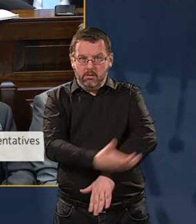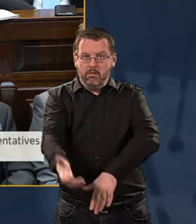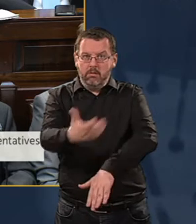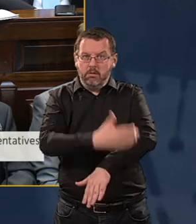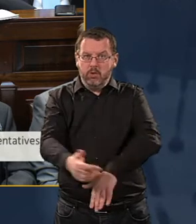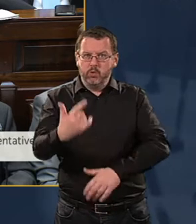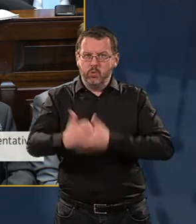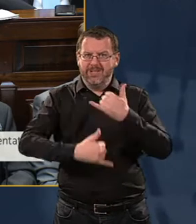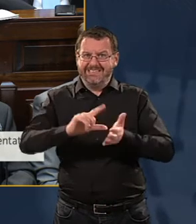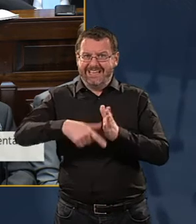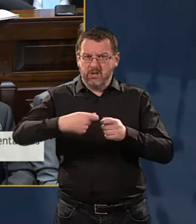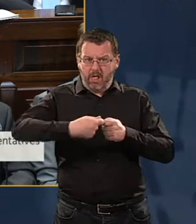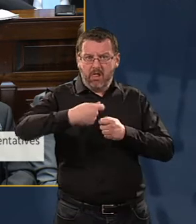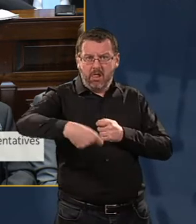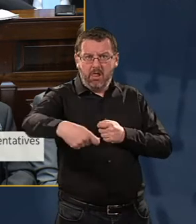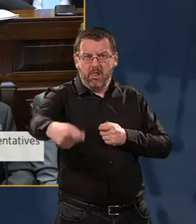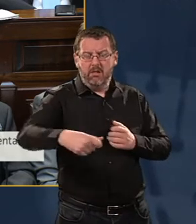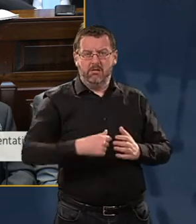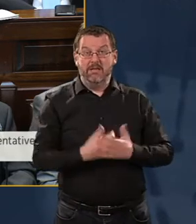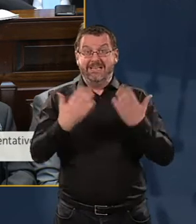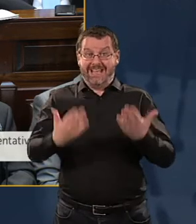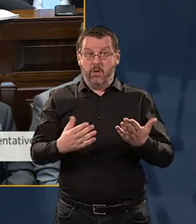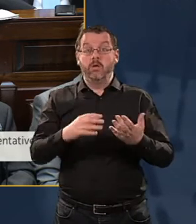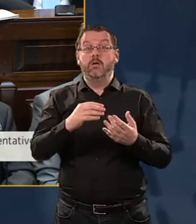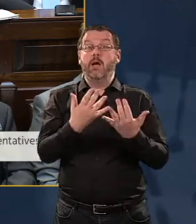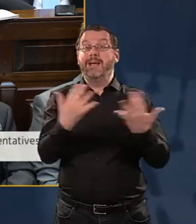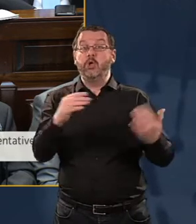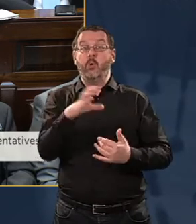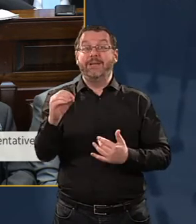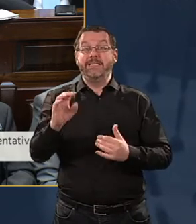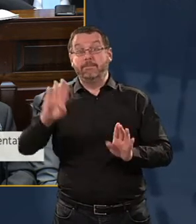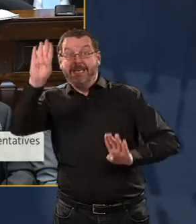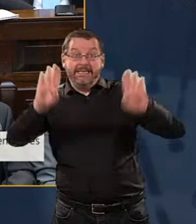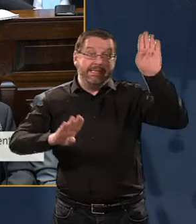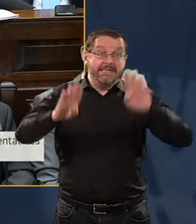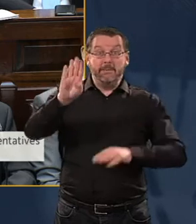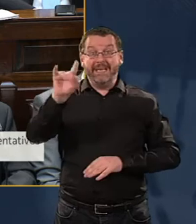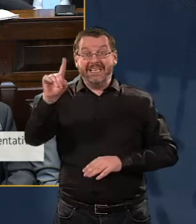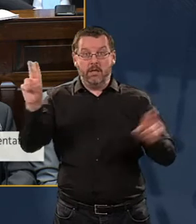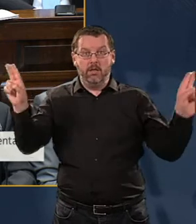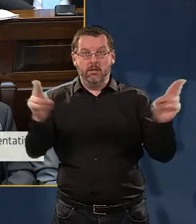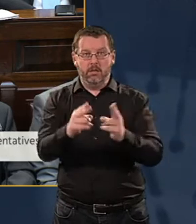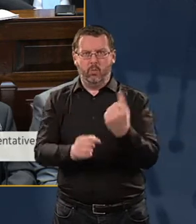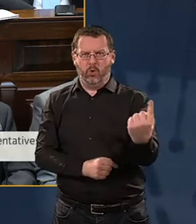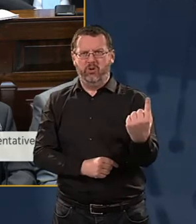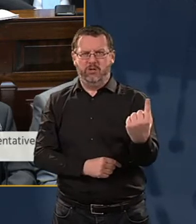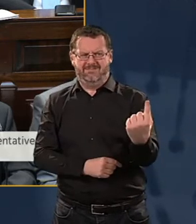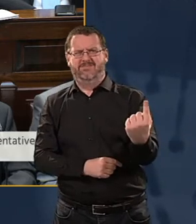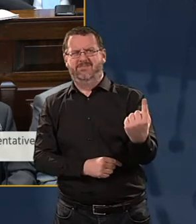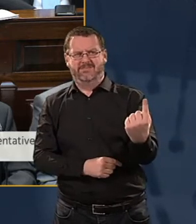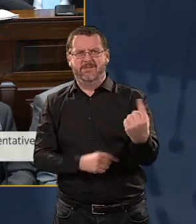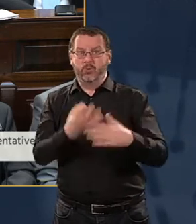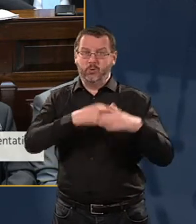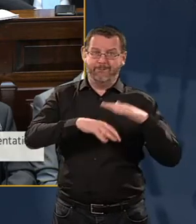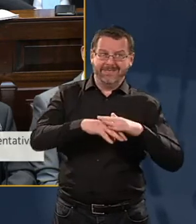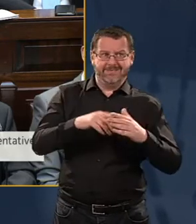later. There's now just one bidder remaining for the contract, leaving the government and in turn the taxpayer in an extremely